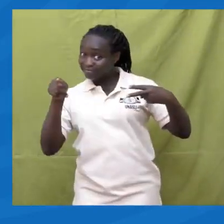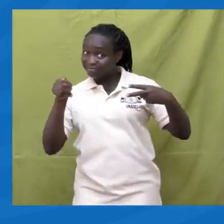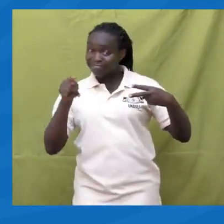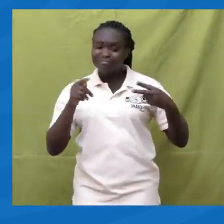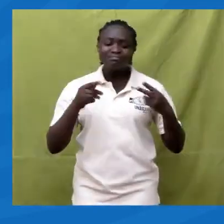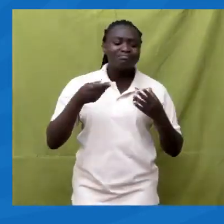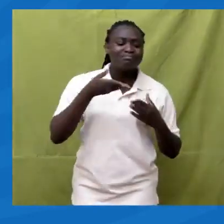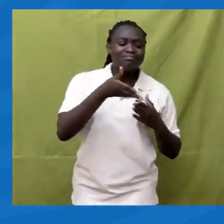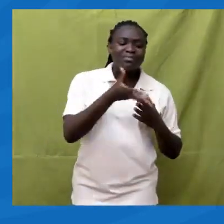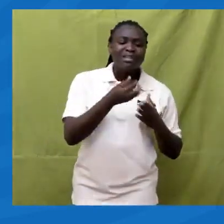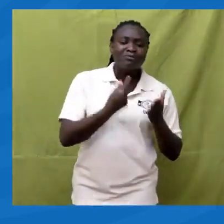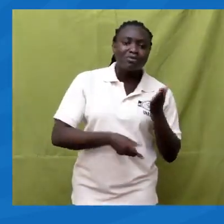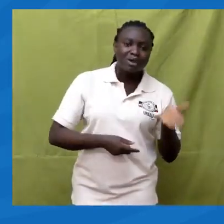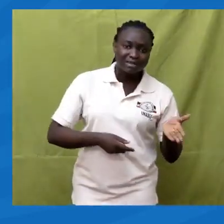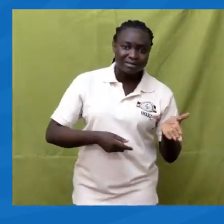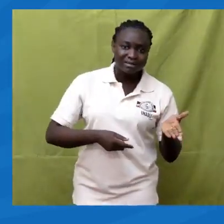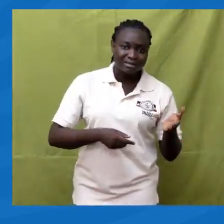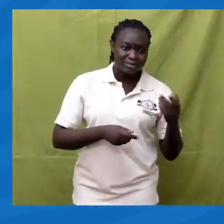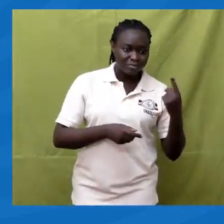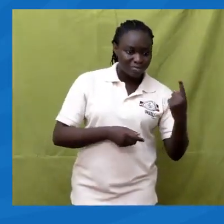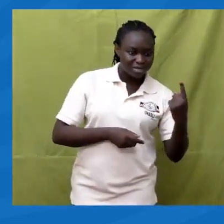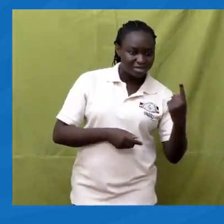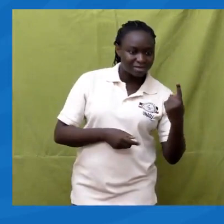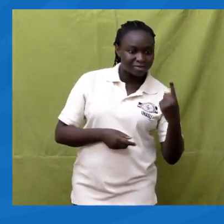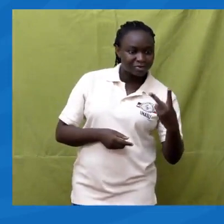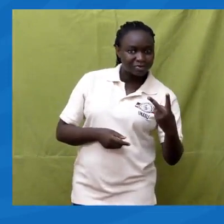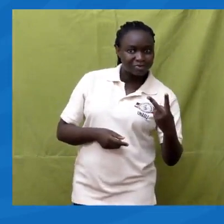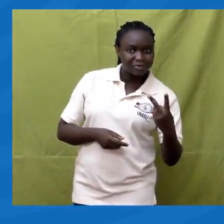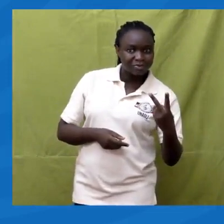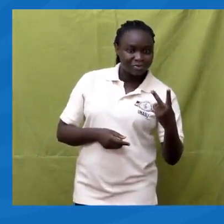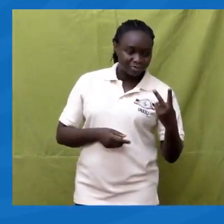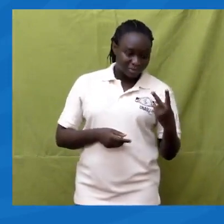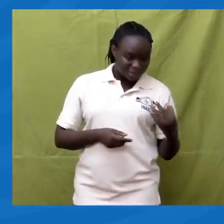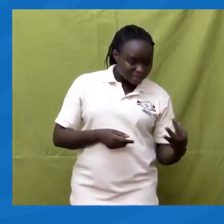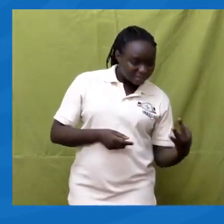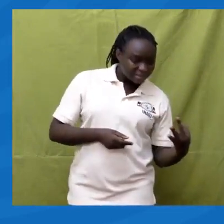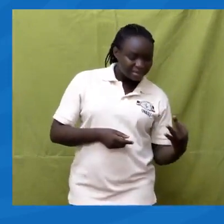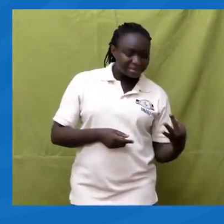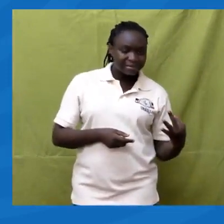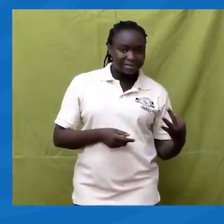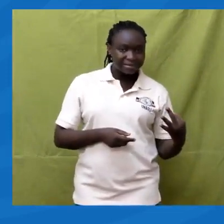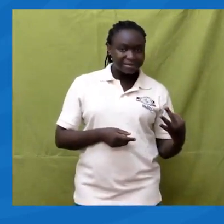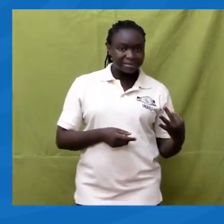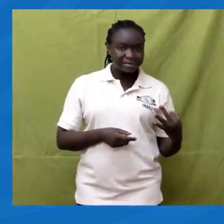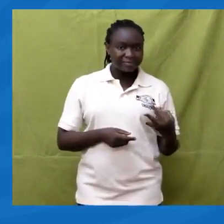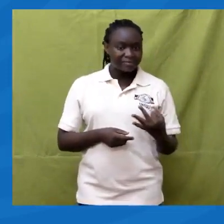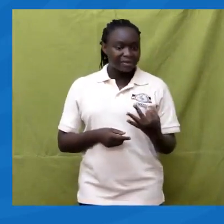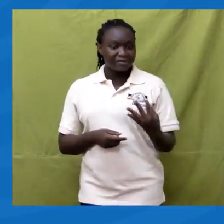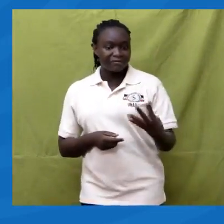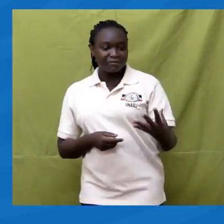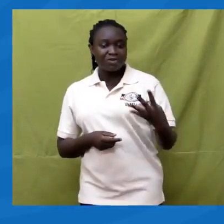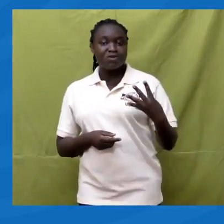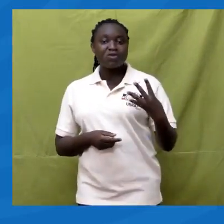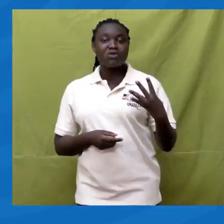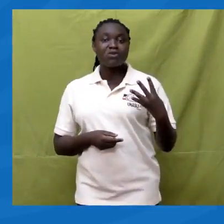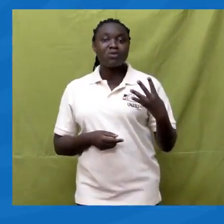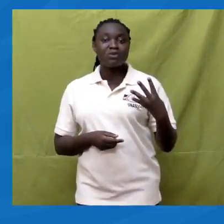2 3 4